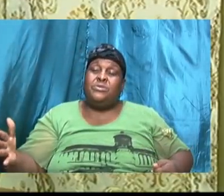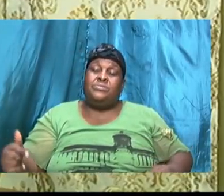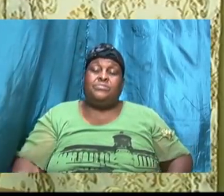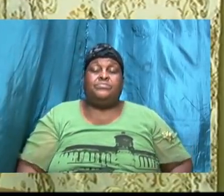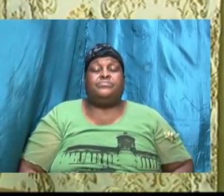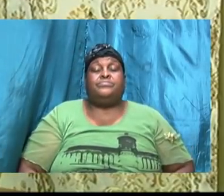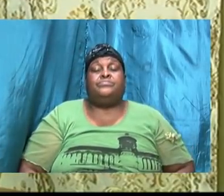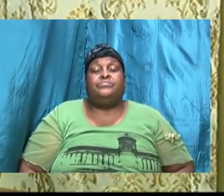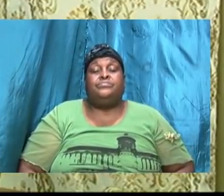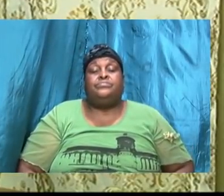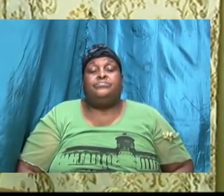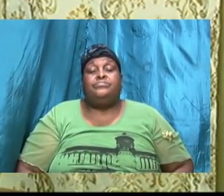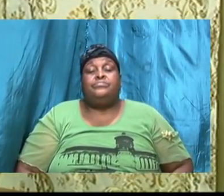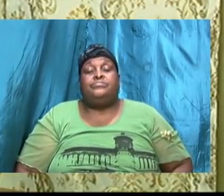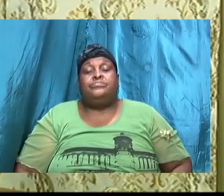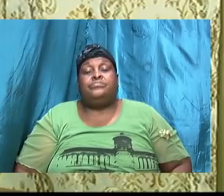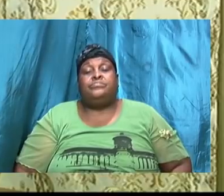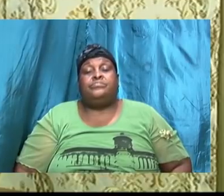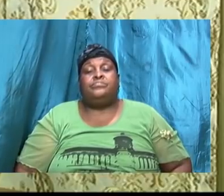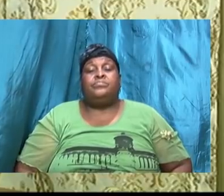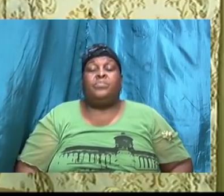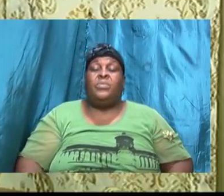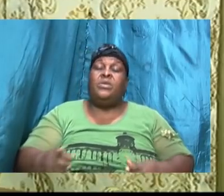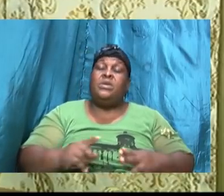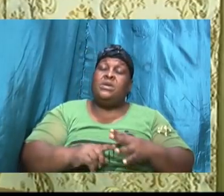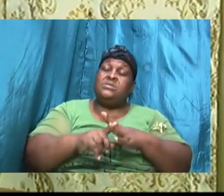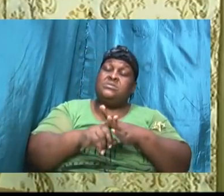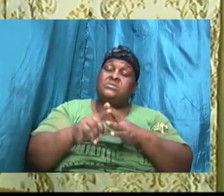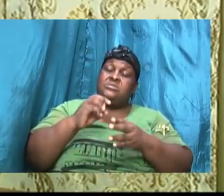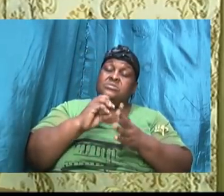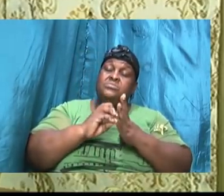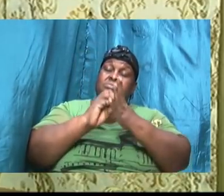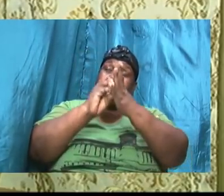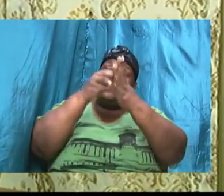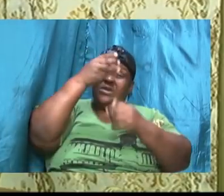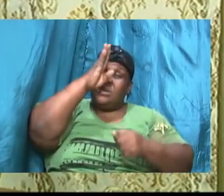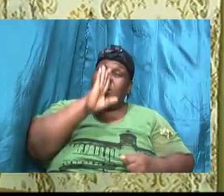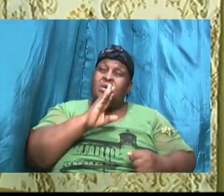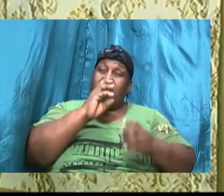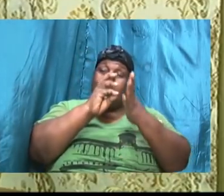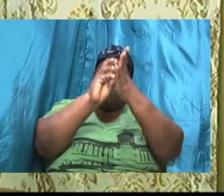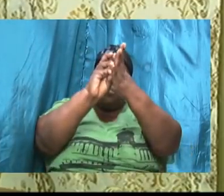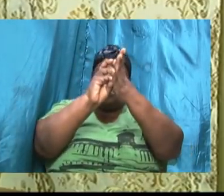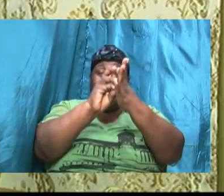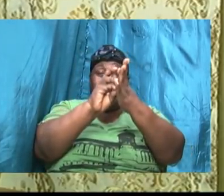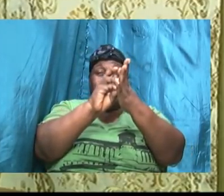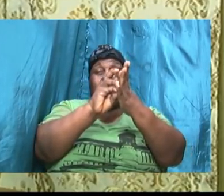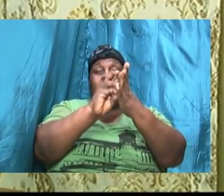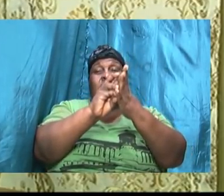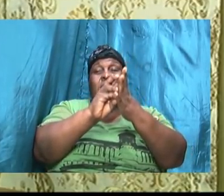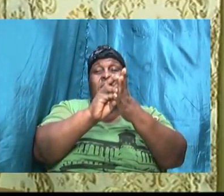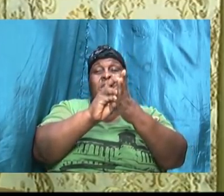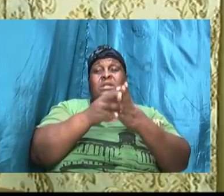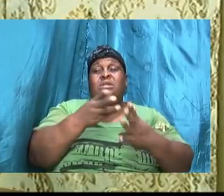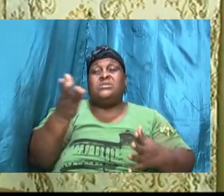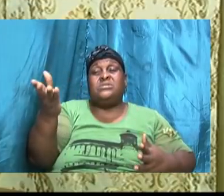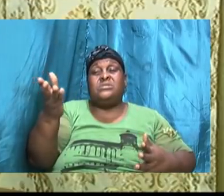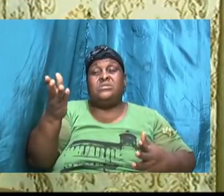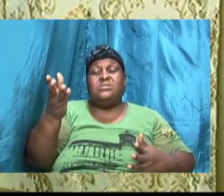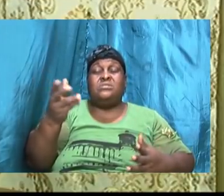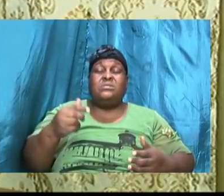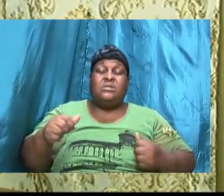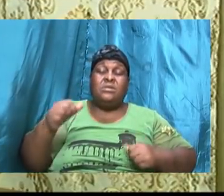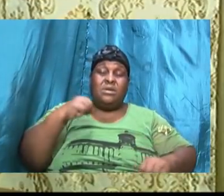the affirmation that there exists with God a will that is resolute and bears honest action